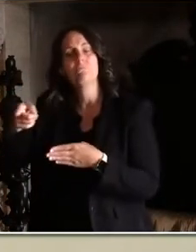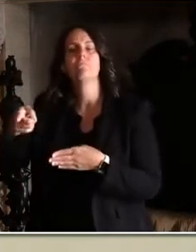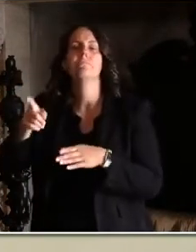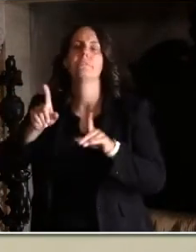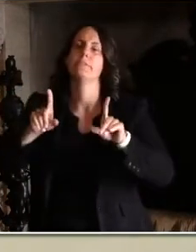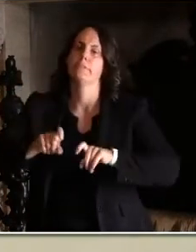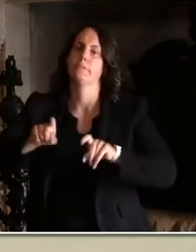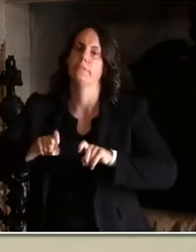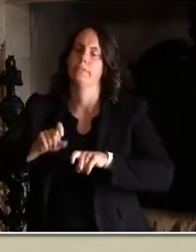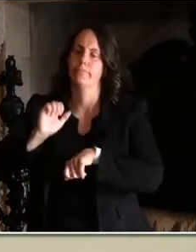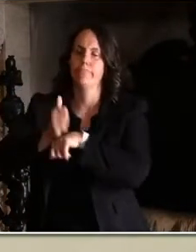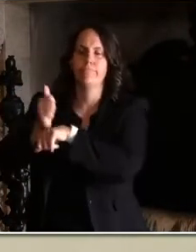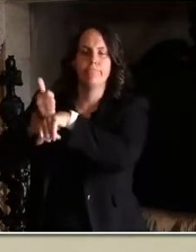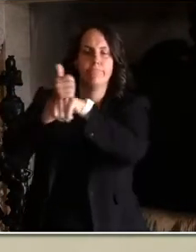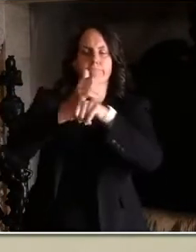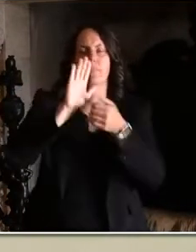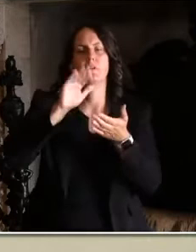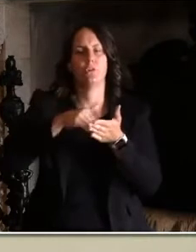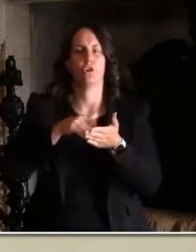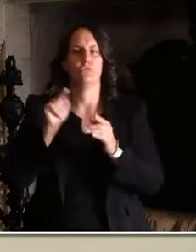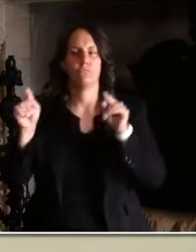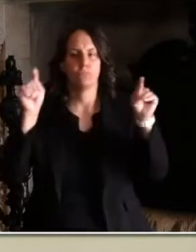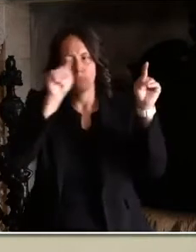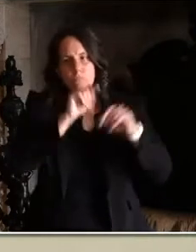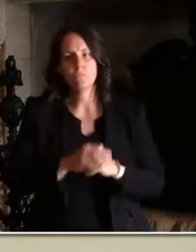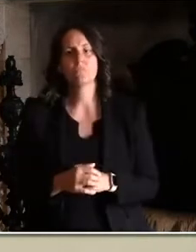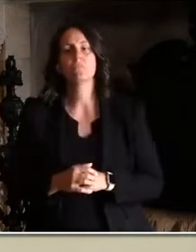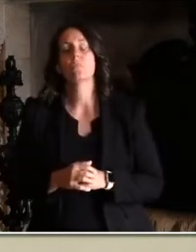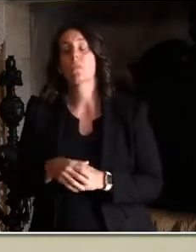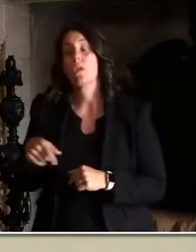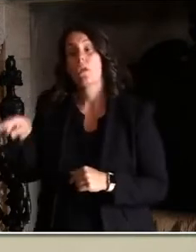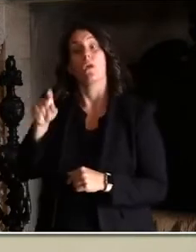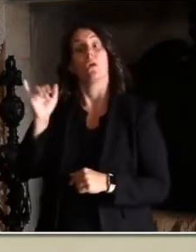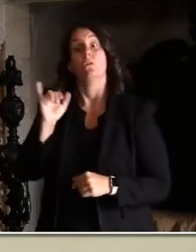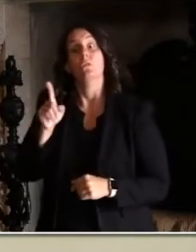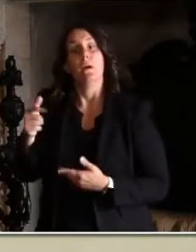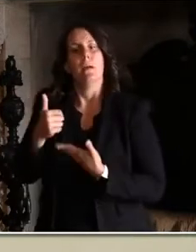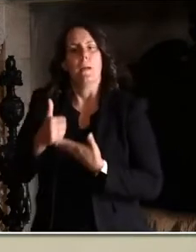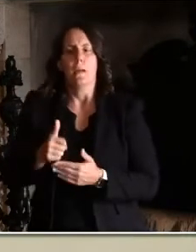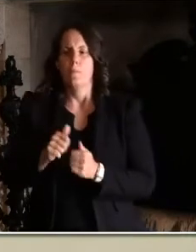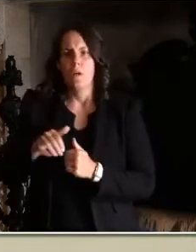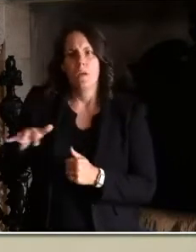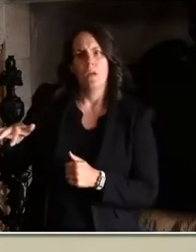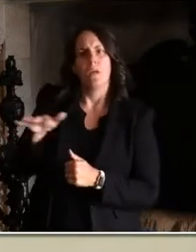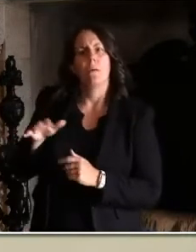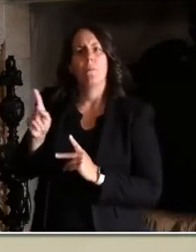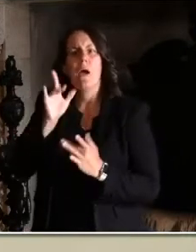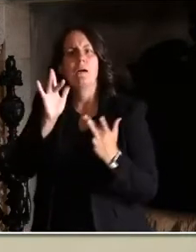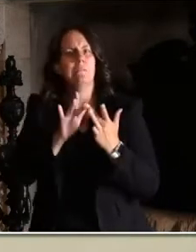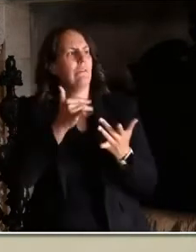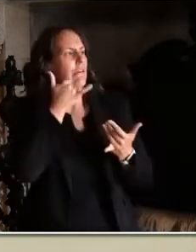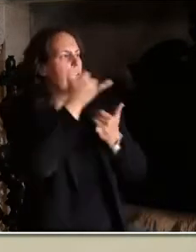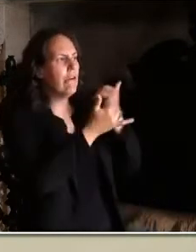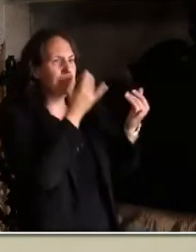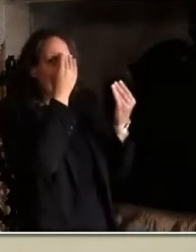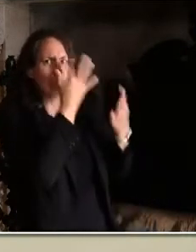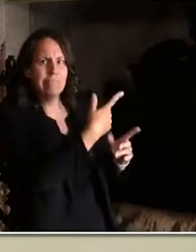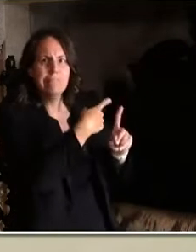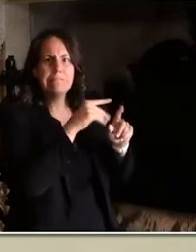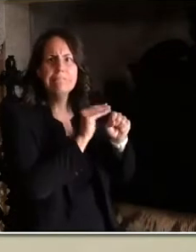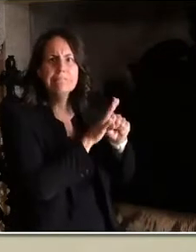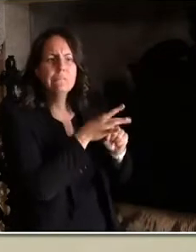a state call center, and providing logistic support to the specimen collection effort. Our troops have contacted more than